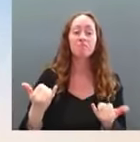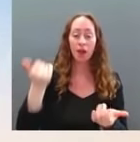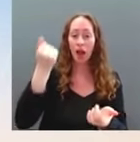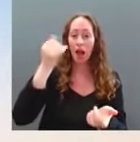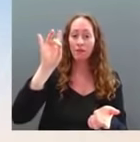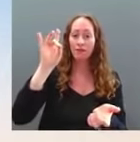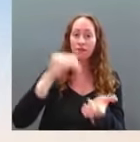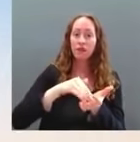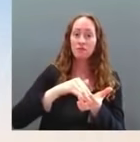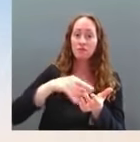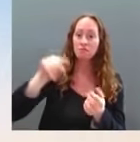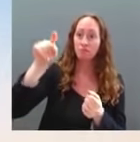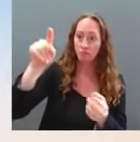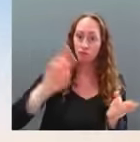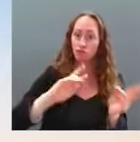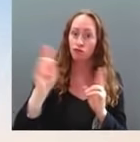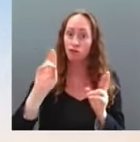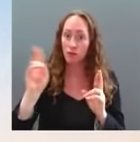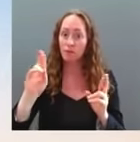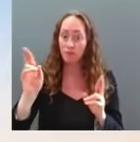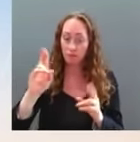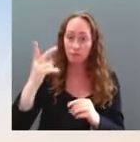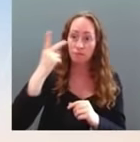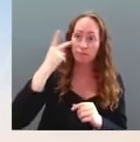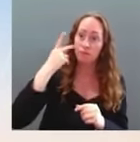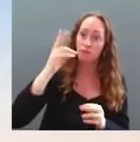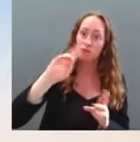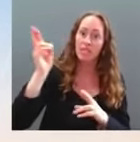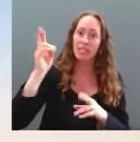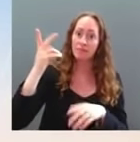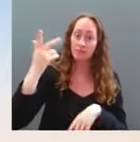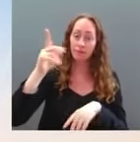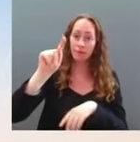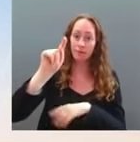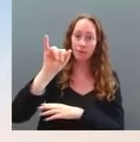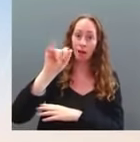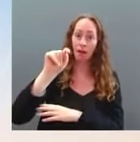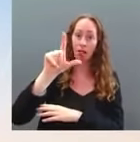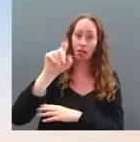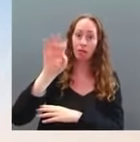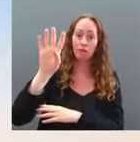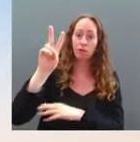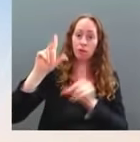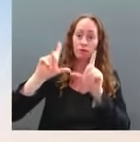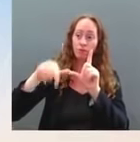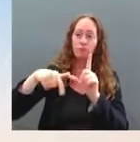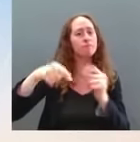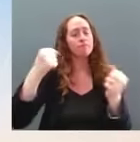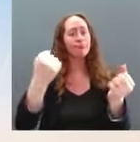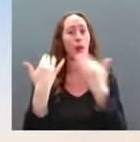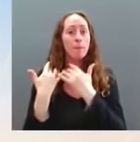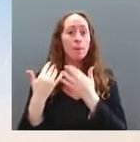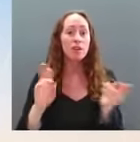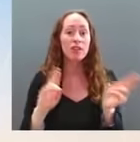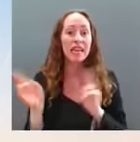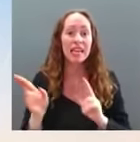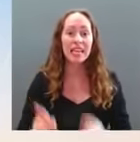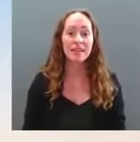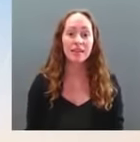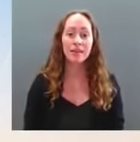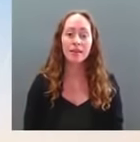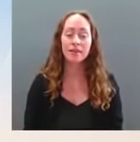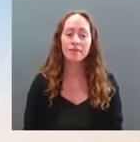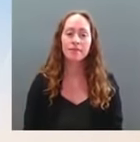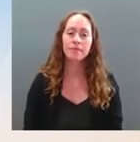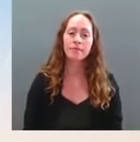and we'll see what happens. And obviously, we're taking steps to convey that this is not the time to come. Individuals who come to the border, this